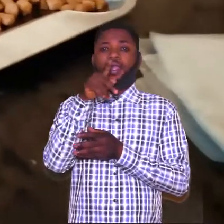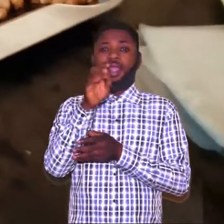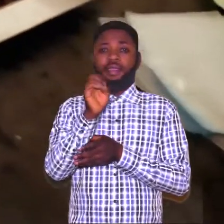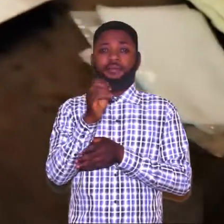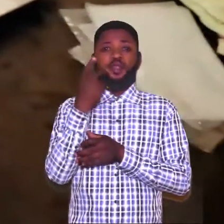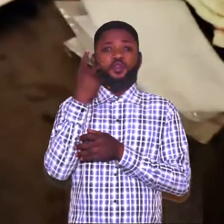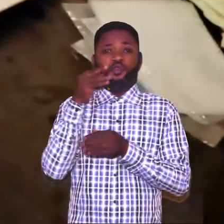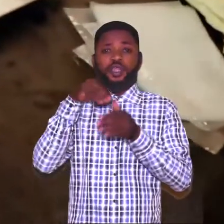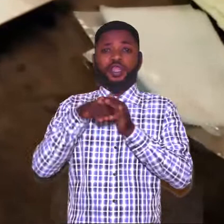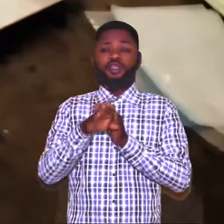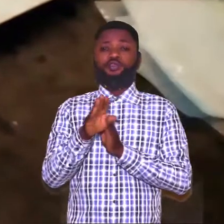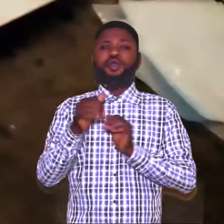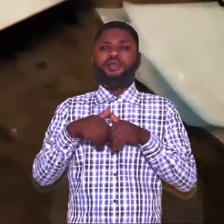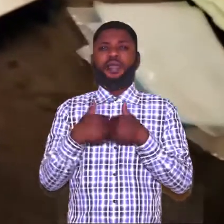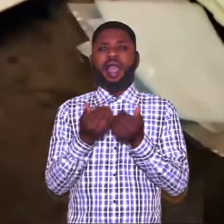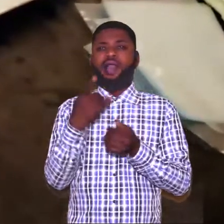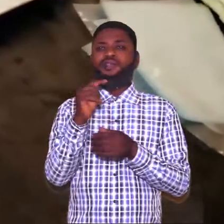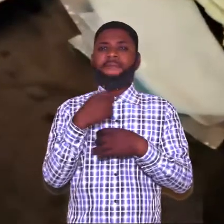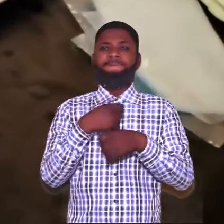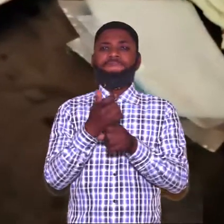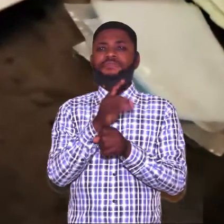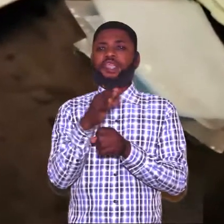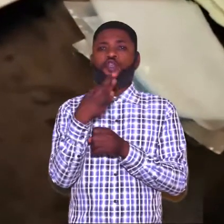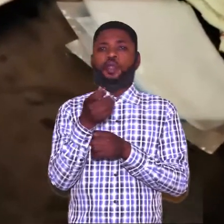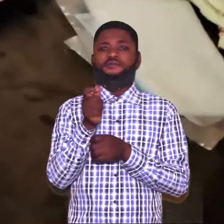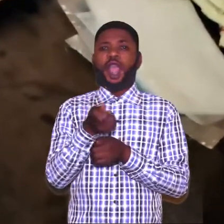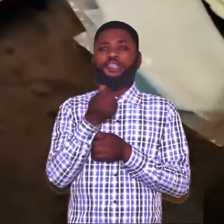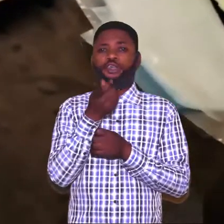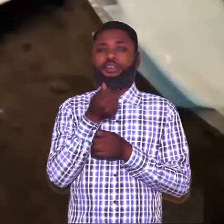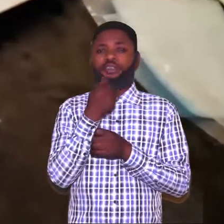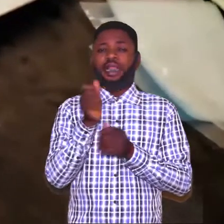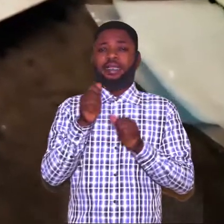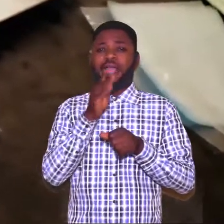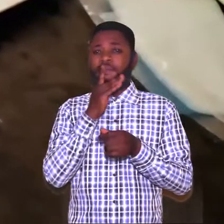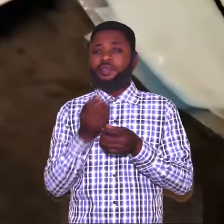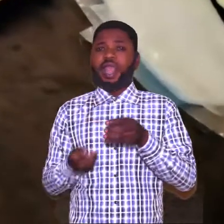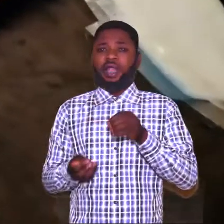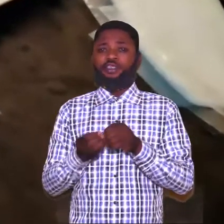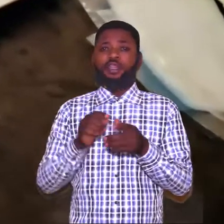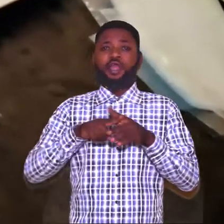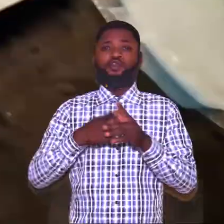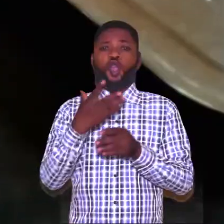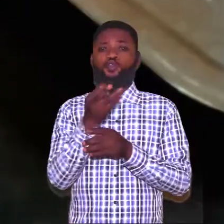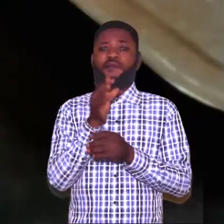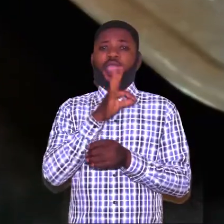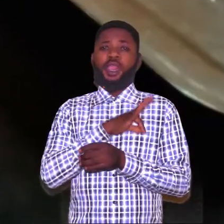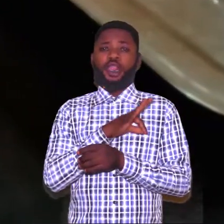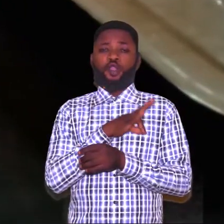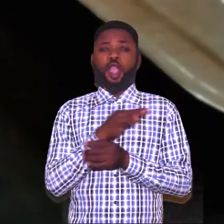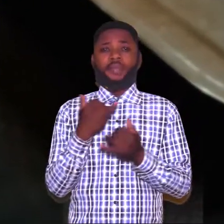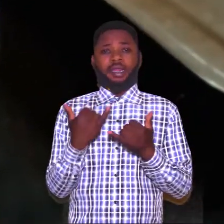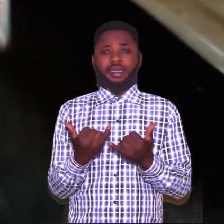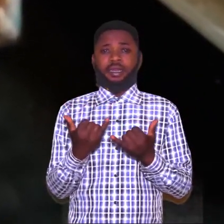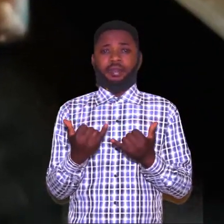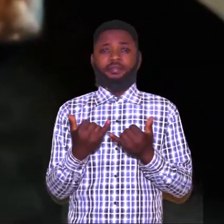looks into how the making of Chin Chin can be an additional source of income.